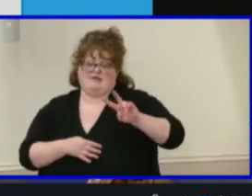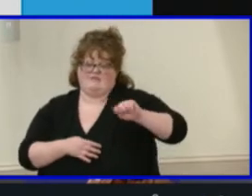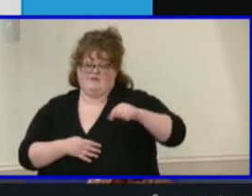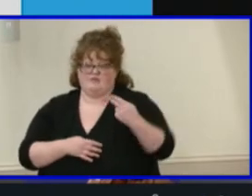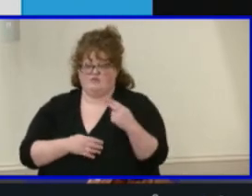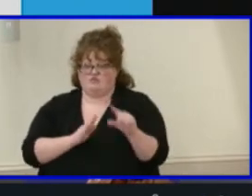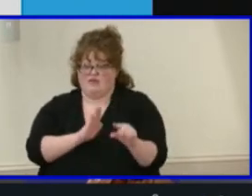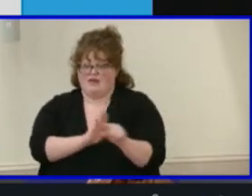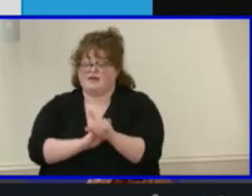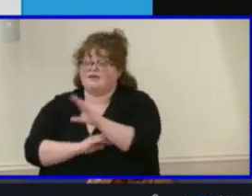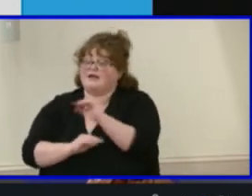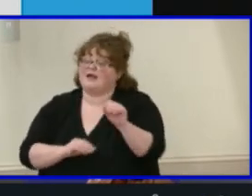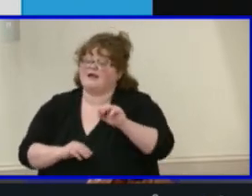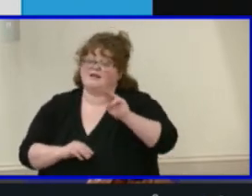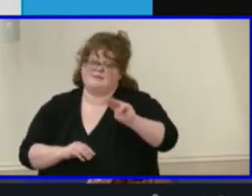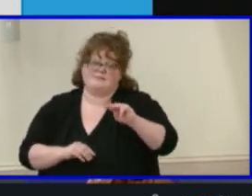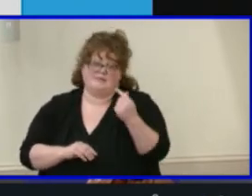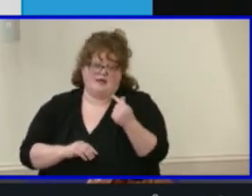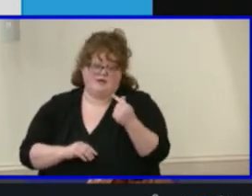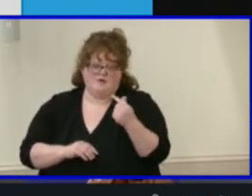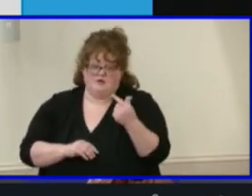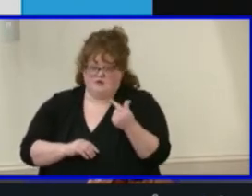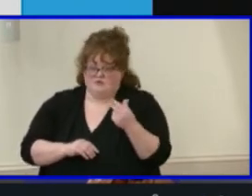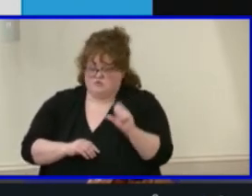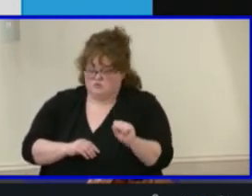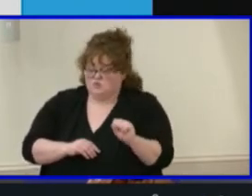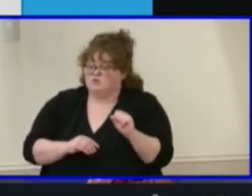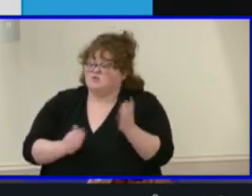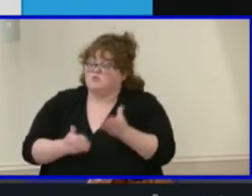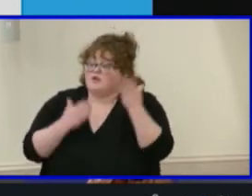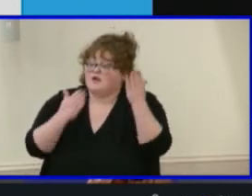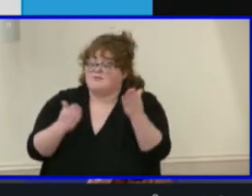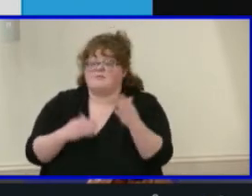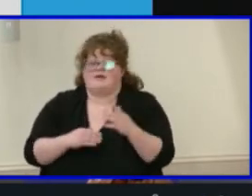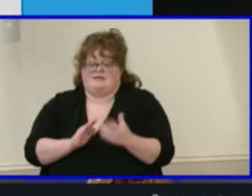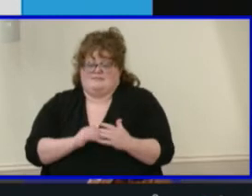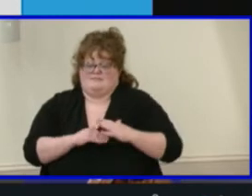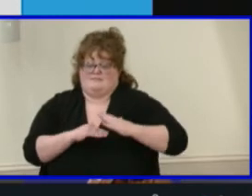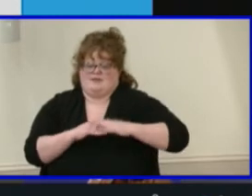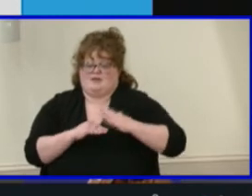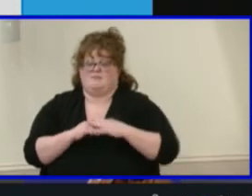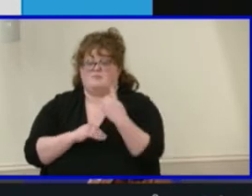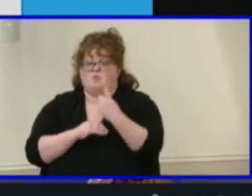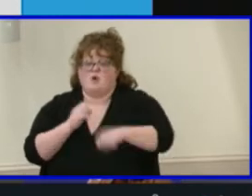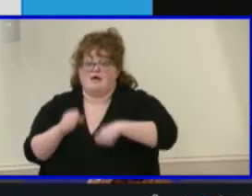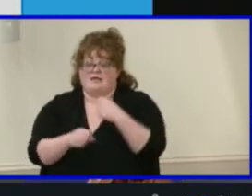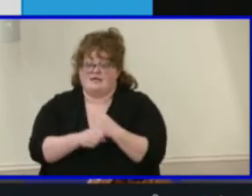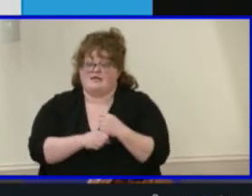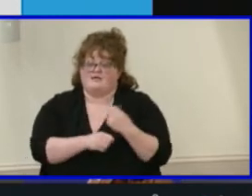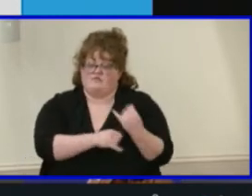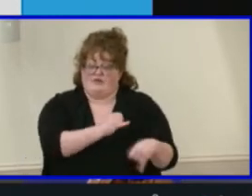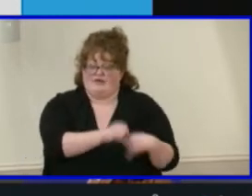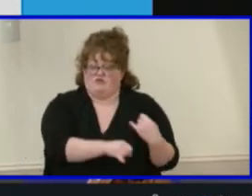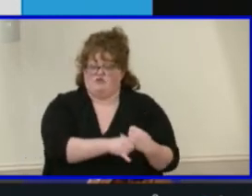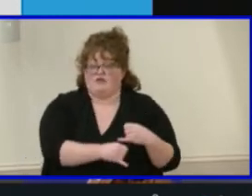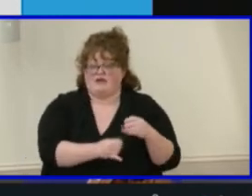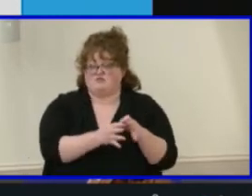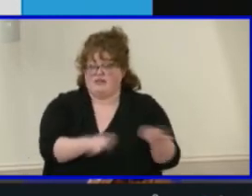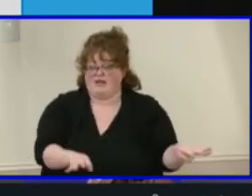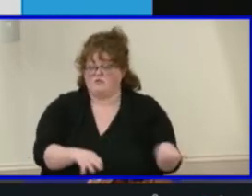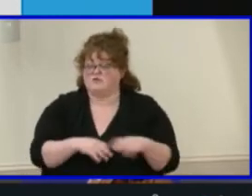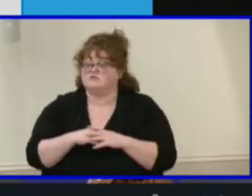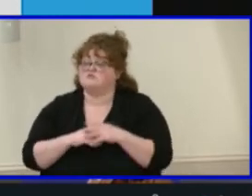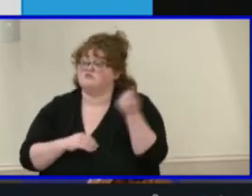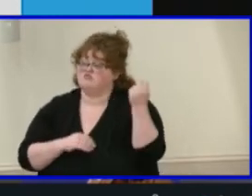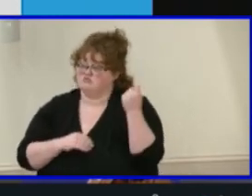highly recommends that students who apply should have one year of an international language. Henrico County Public Schools includes this